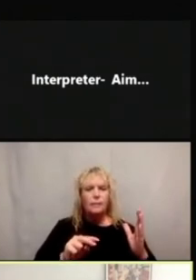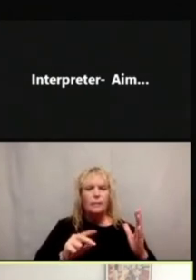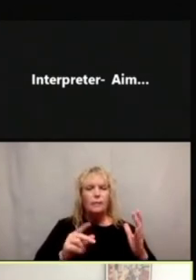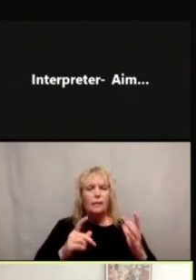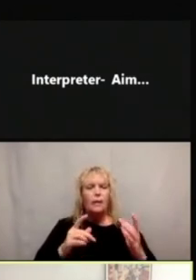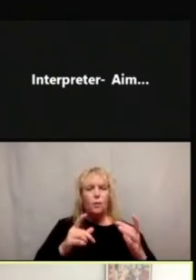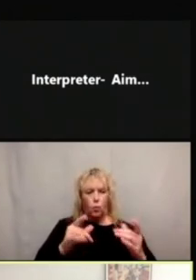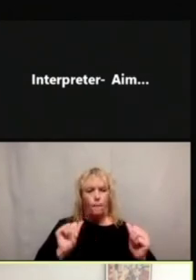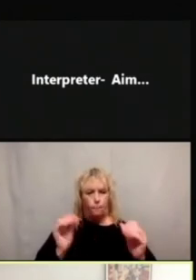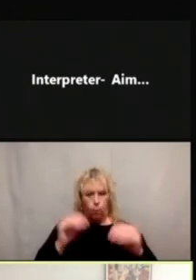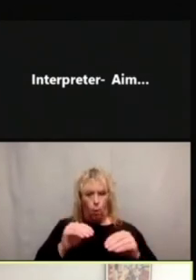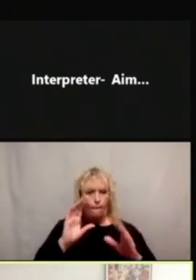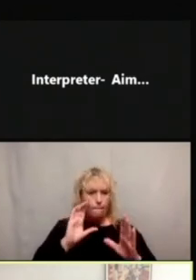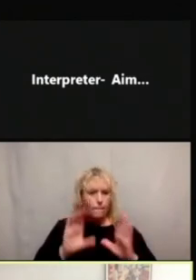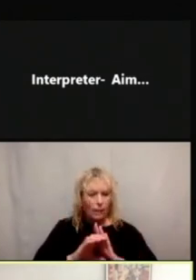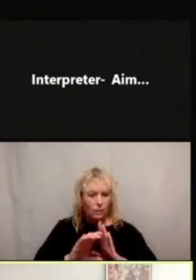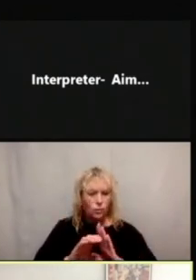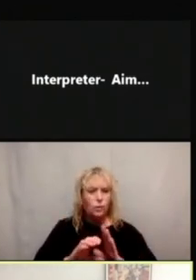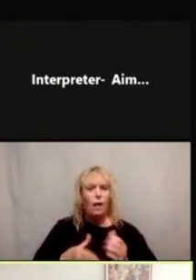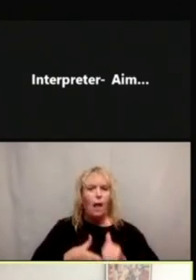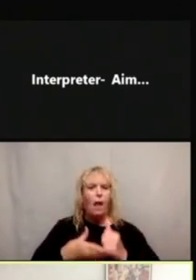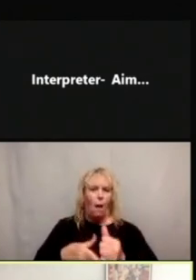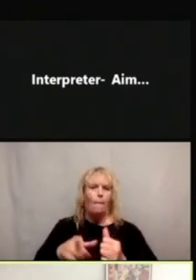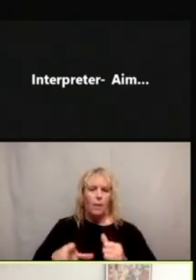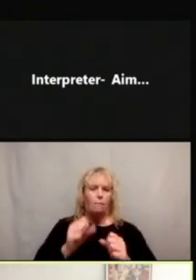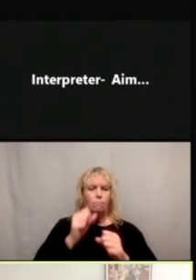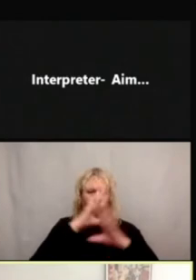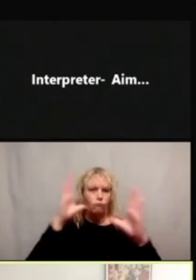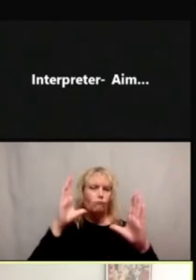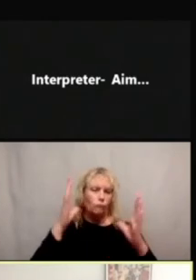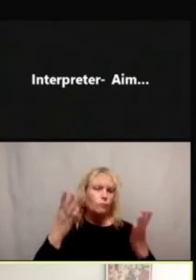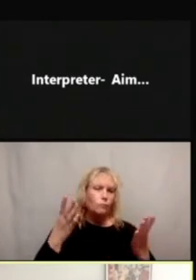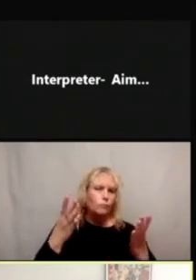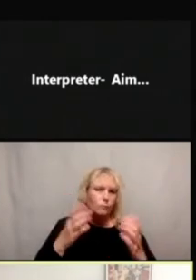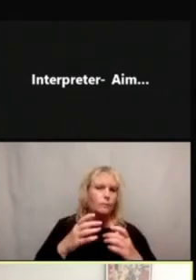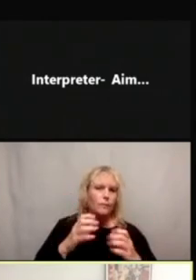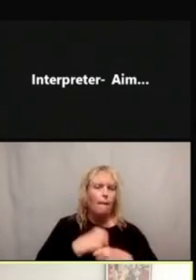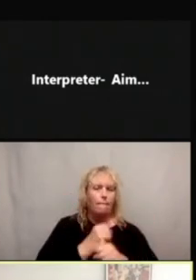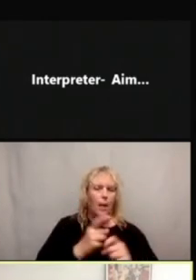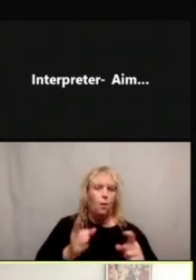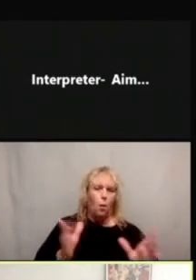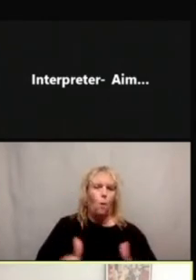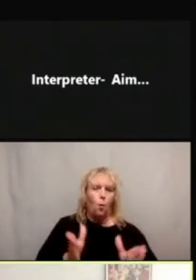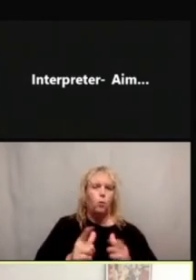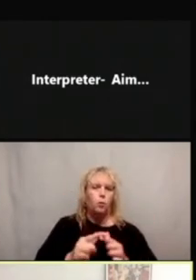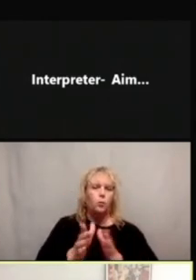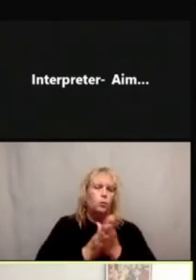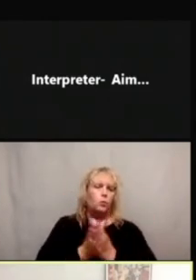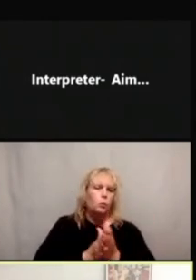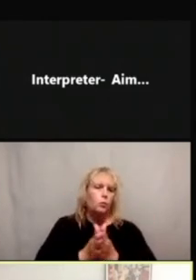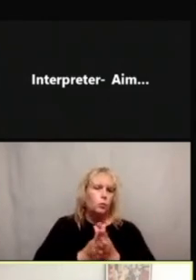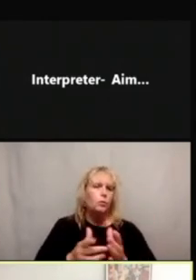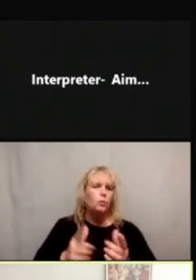pictograms can help to to keep people engaged and motor motivated to interact with your content.